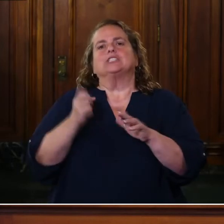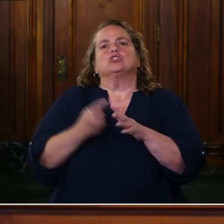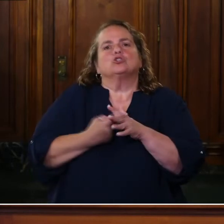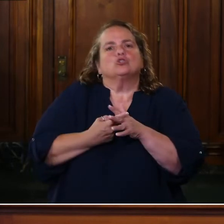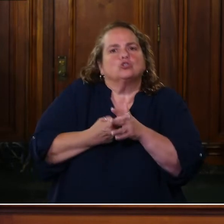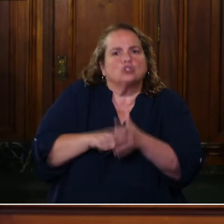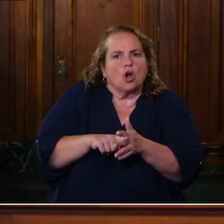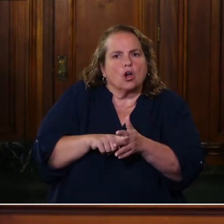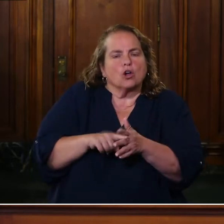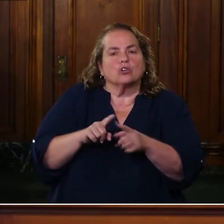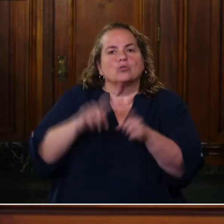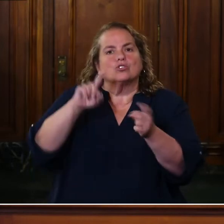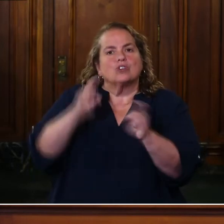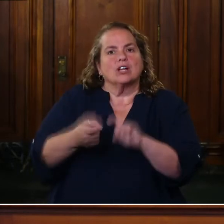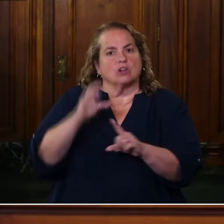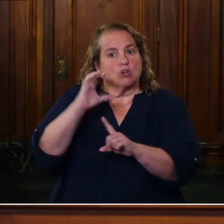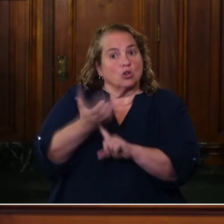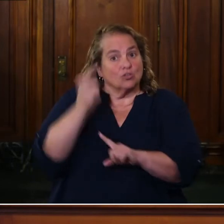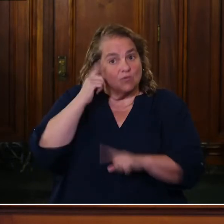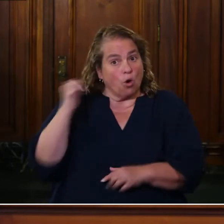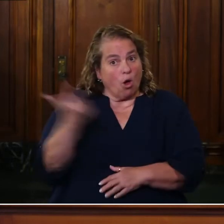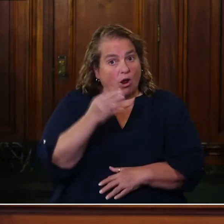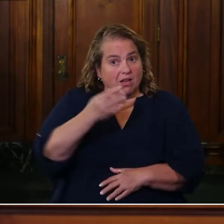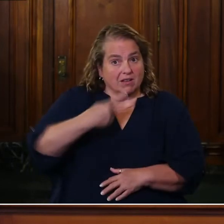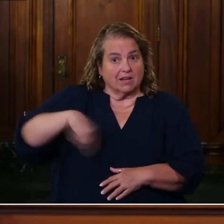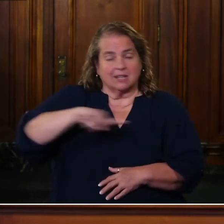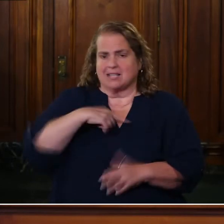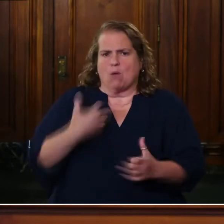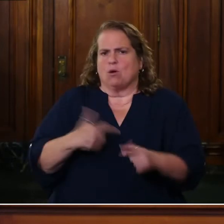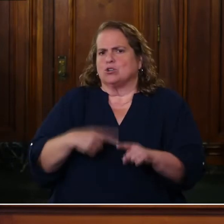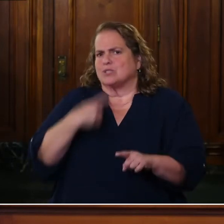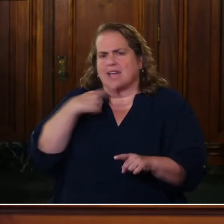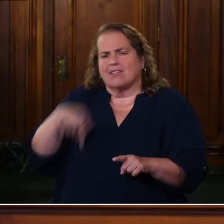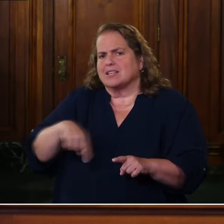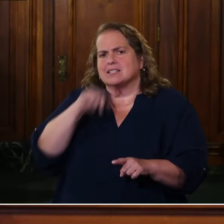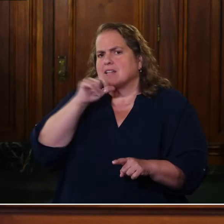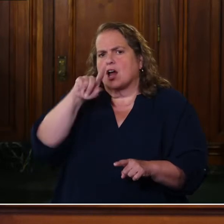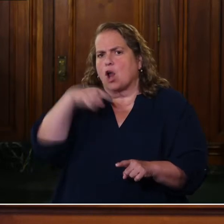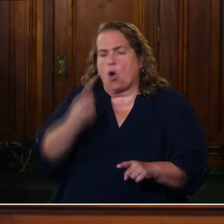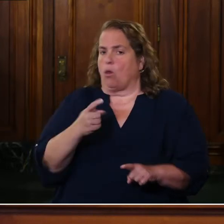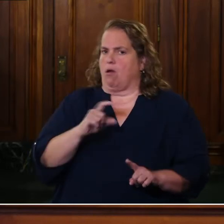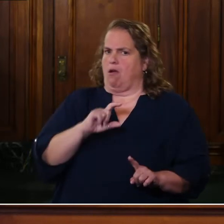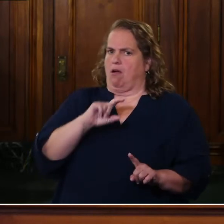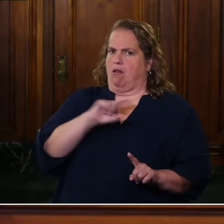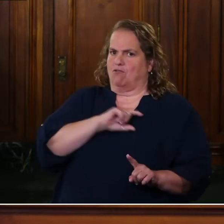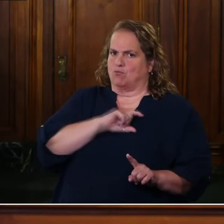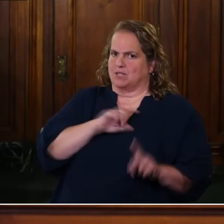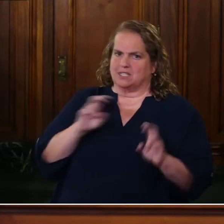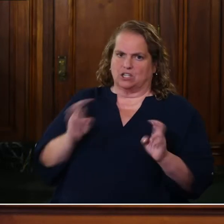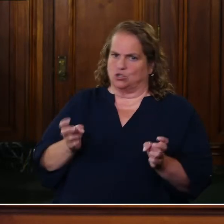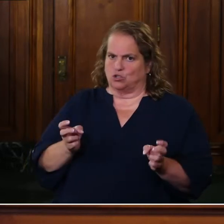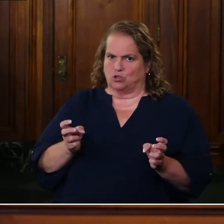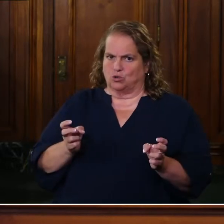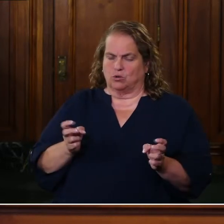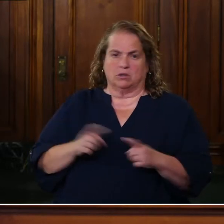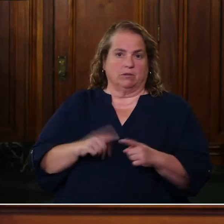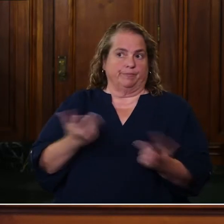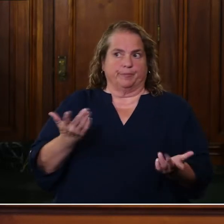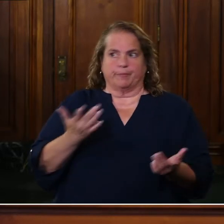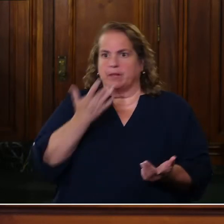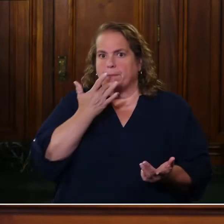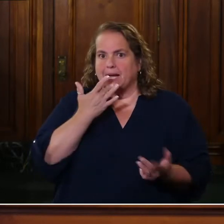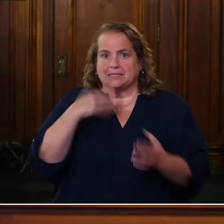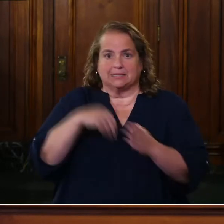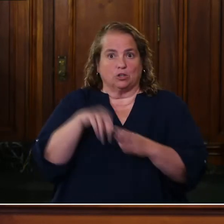culture for all of us. I want to say that this is not just a law enforcement issue. Implicit bias and,